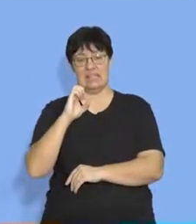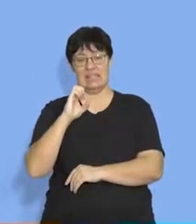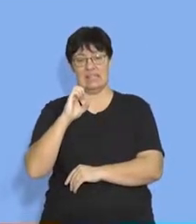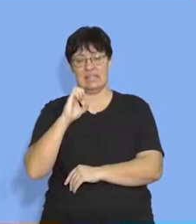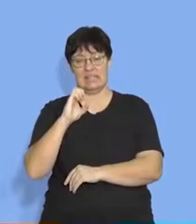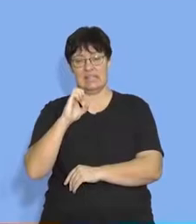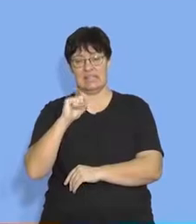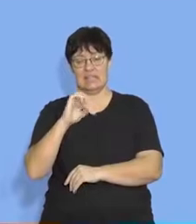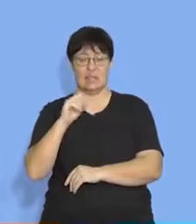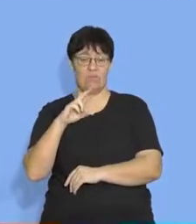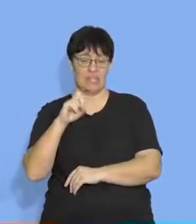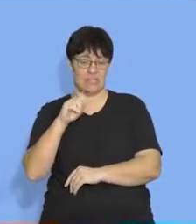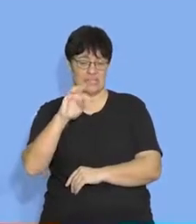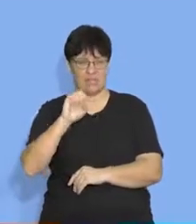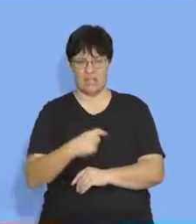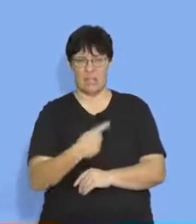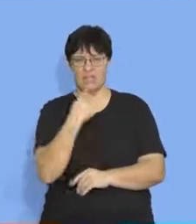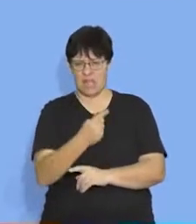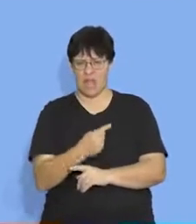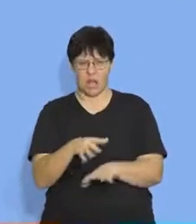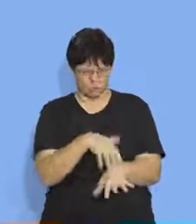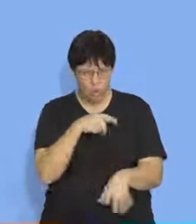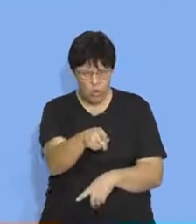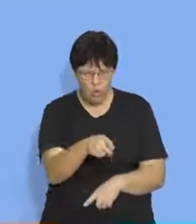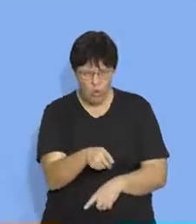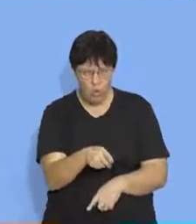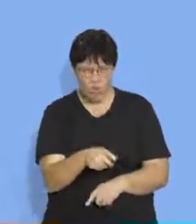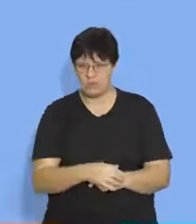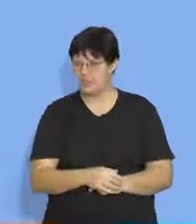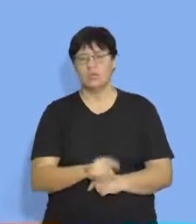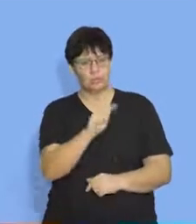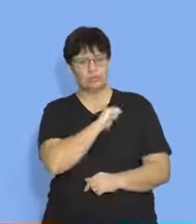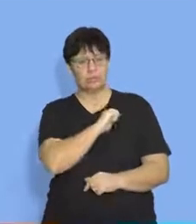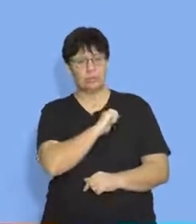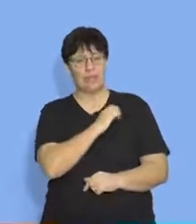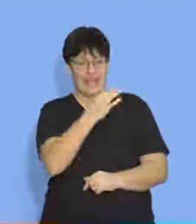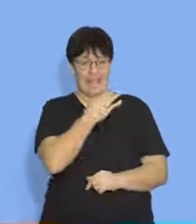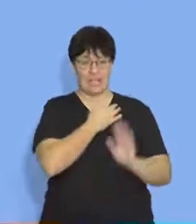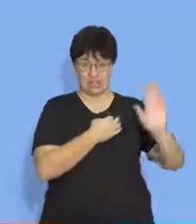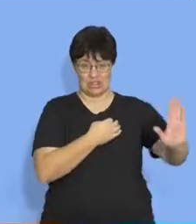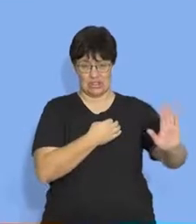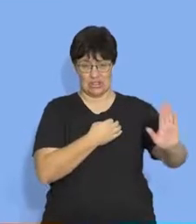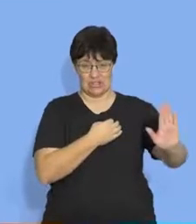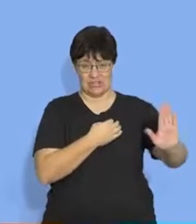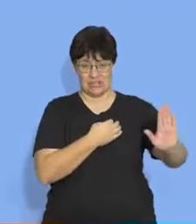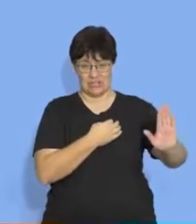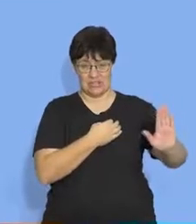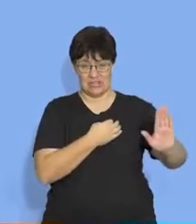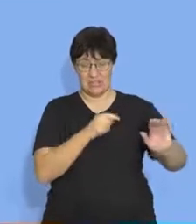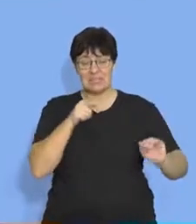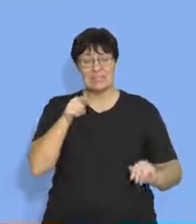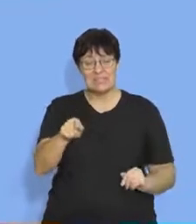decelerating, you'd probably tell me it's getting slower. And that's true in English. But we don't use the word